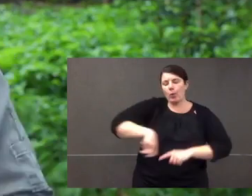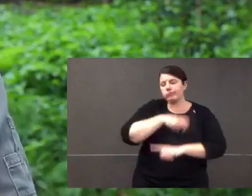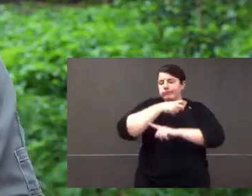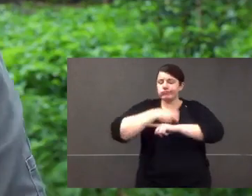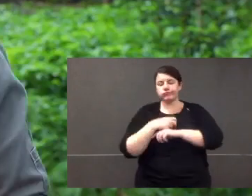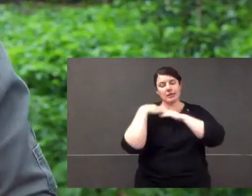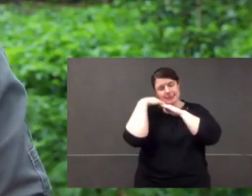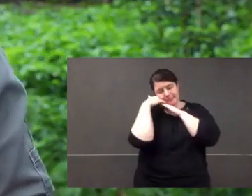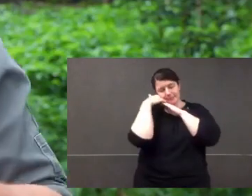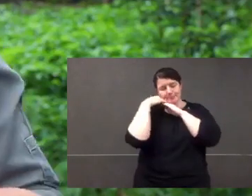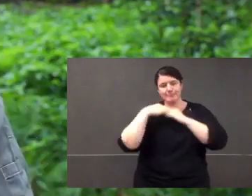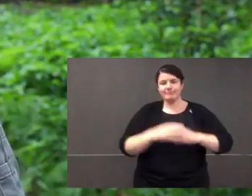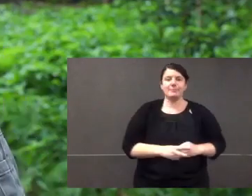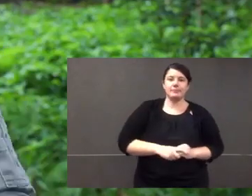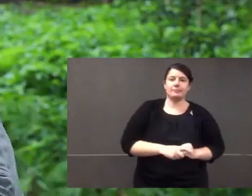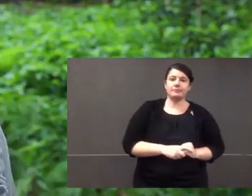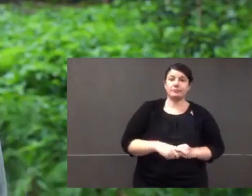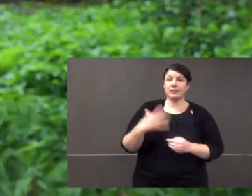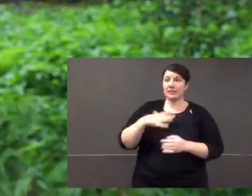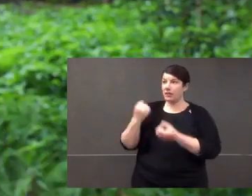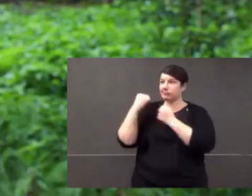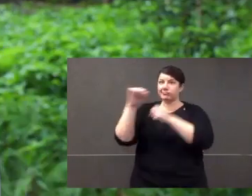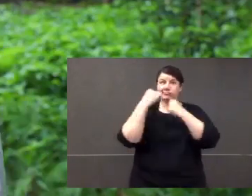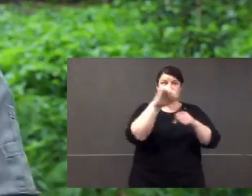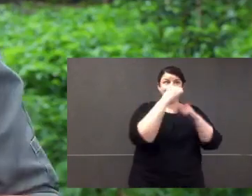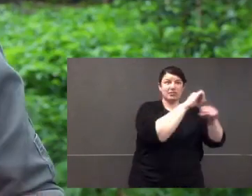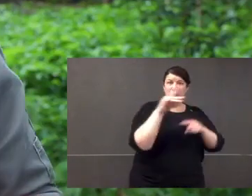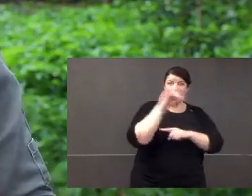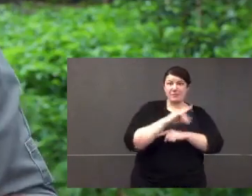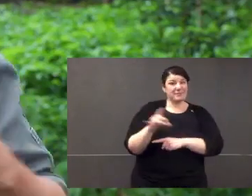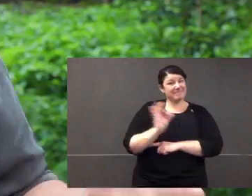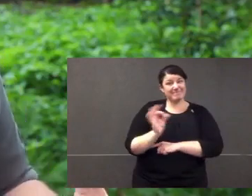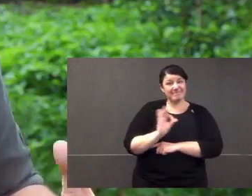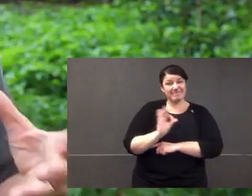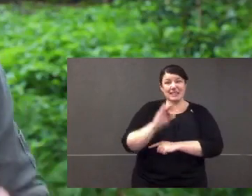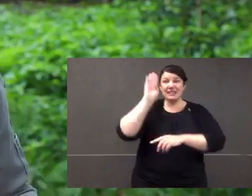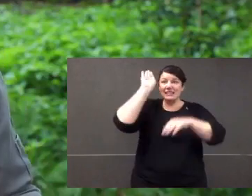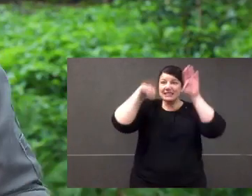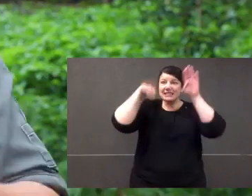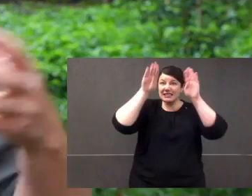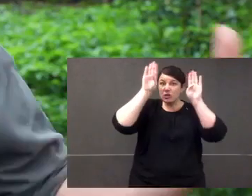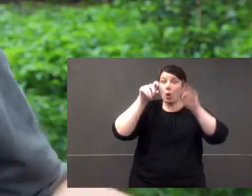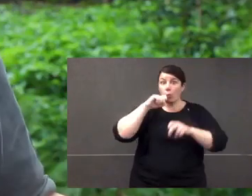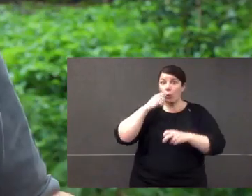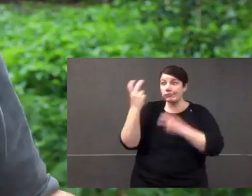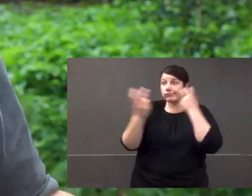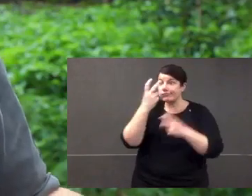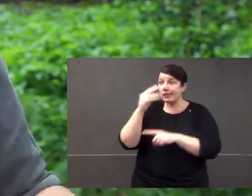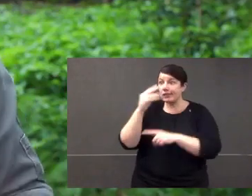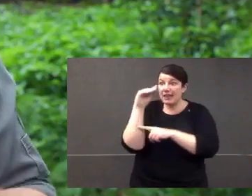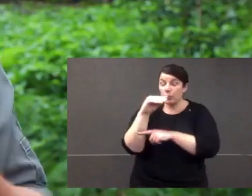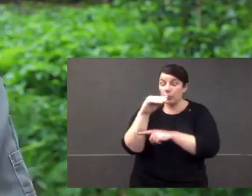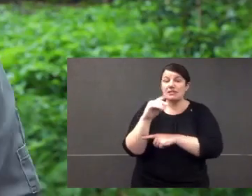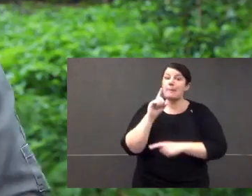is quite a stable temperature and that's where they'll lie down and sleep. But they don't need protection from predators like a lot of other animals do.